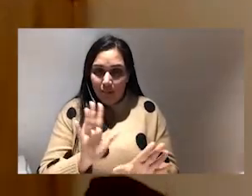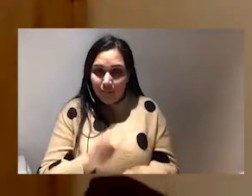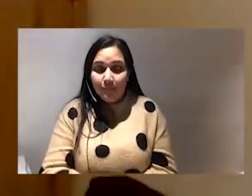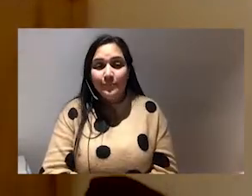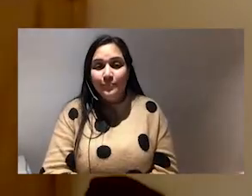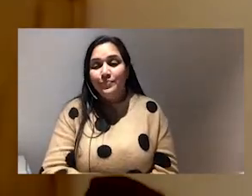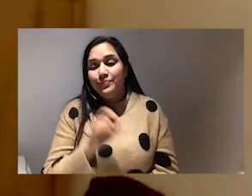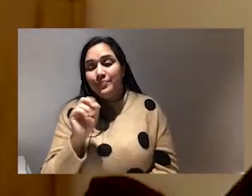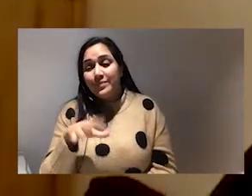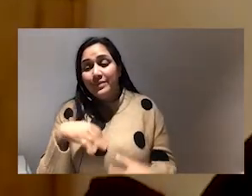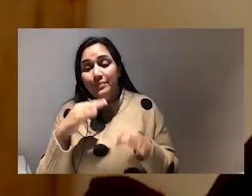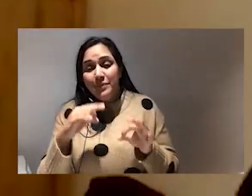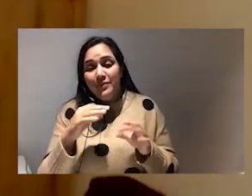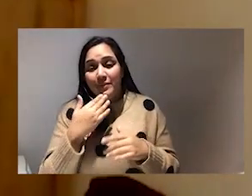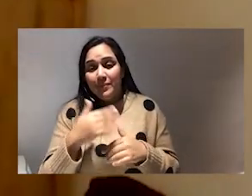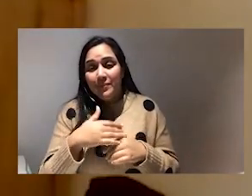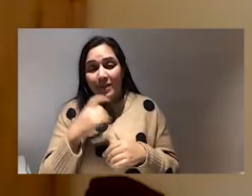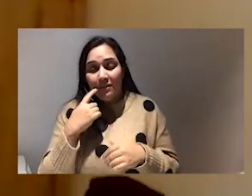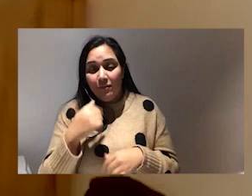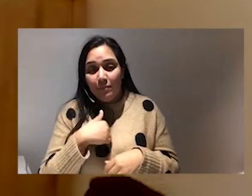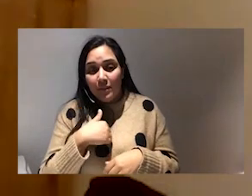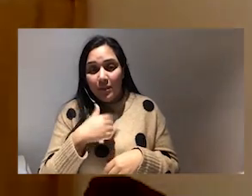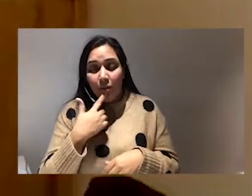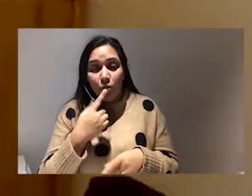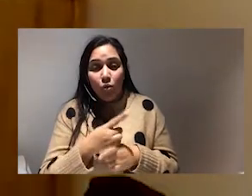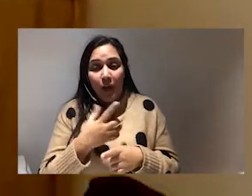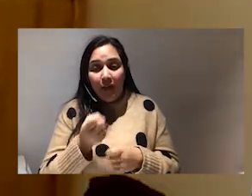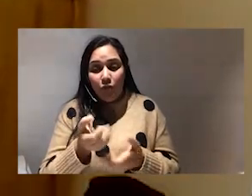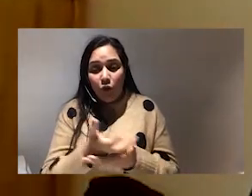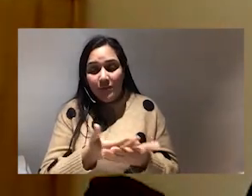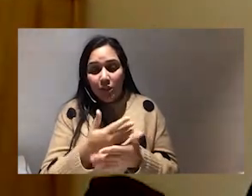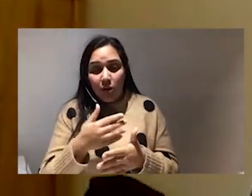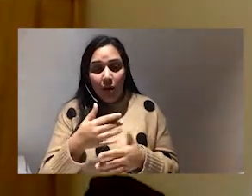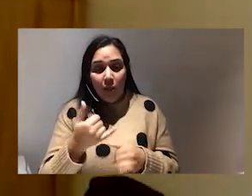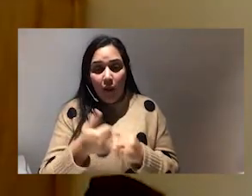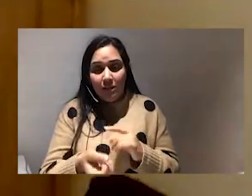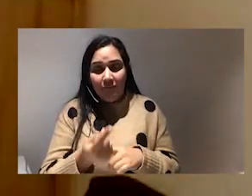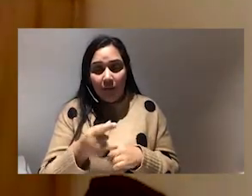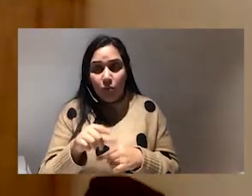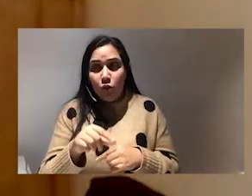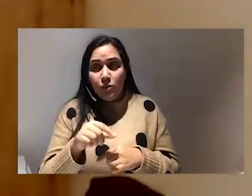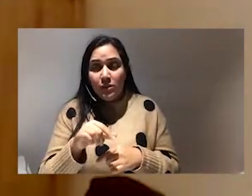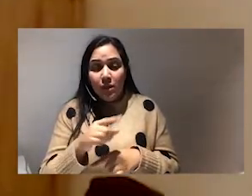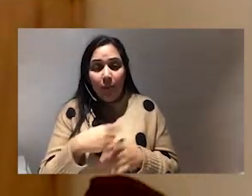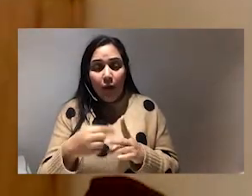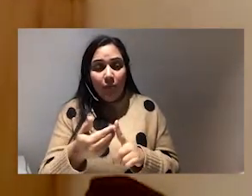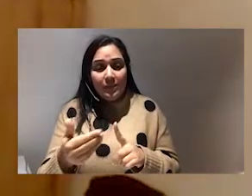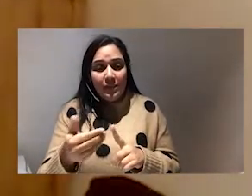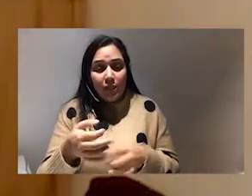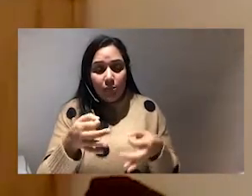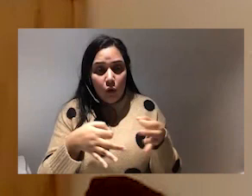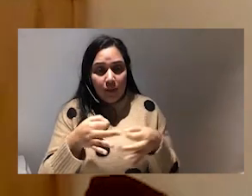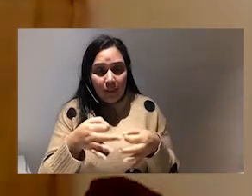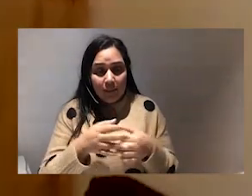i think that's perfect i think for me like we were having a conversation at the last event which was um about uh representation politics